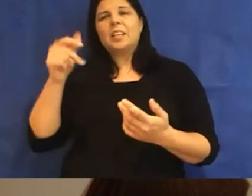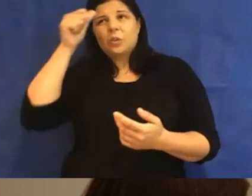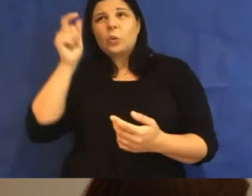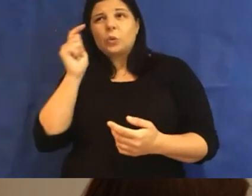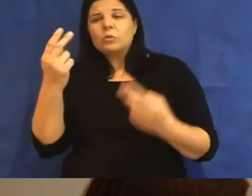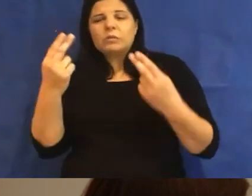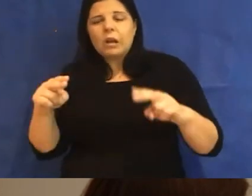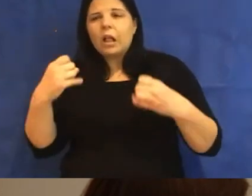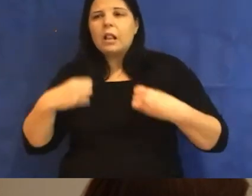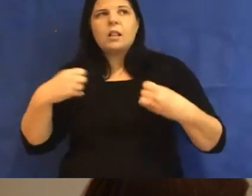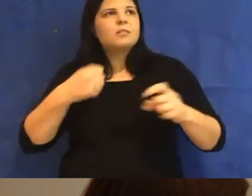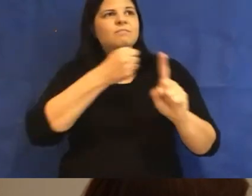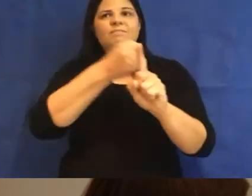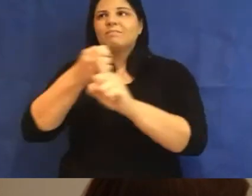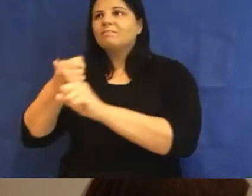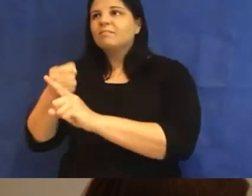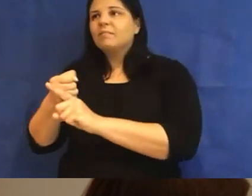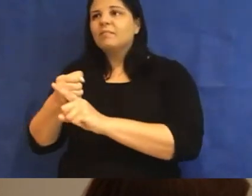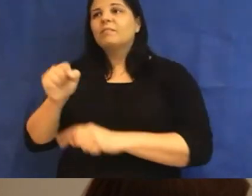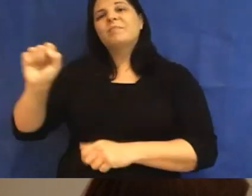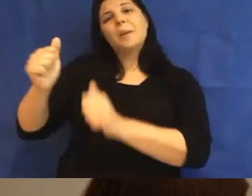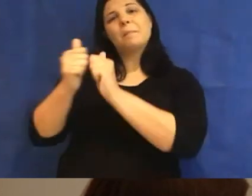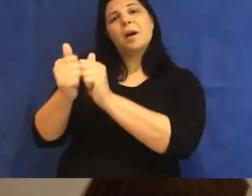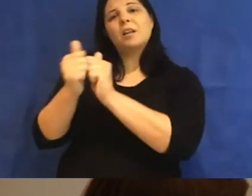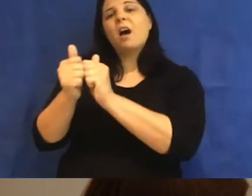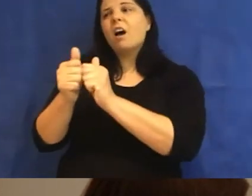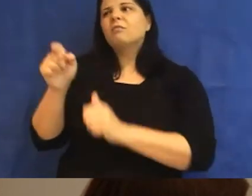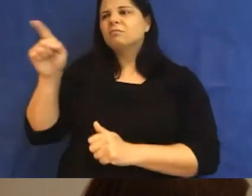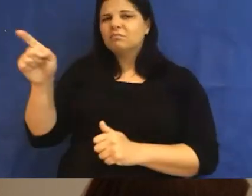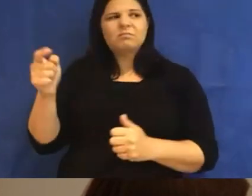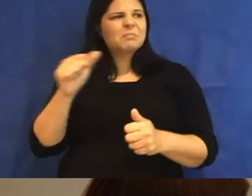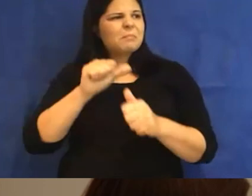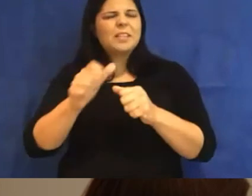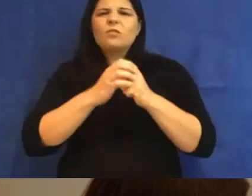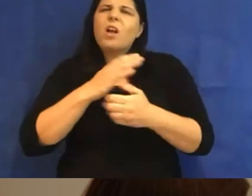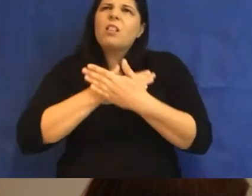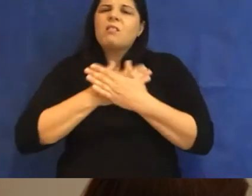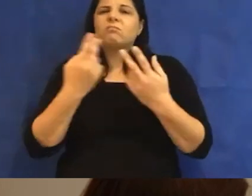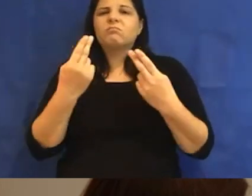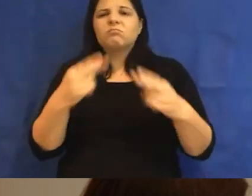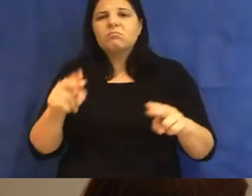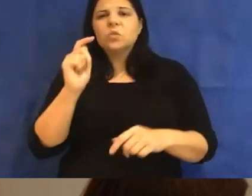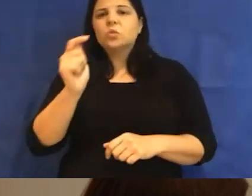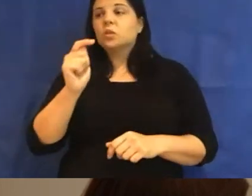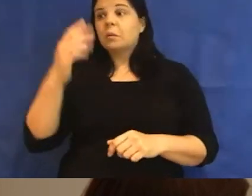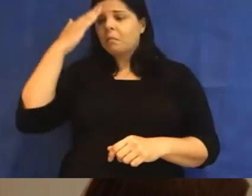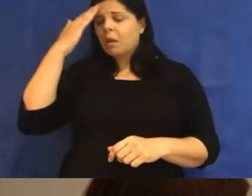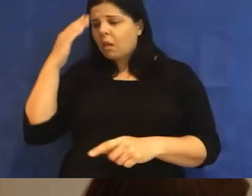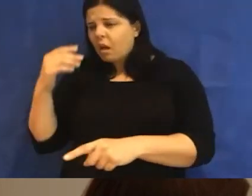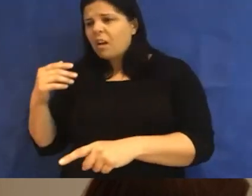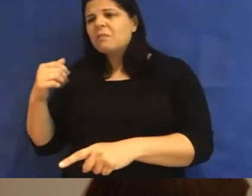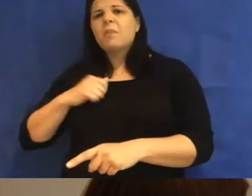The life partner is losing his love and best friend. The mother is losing her firstborn. The